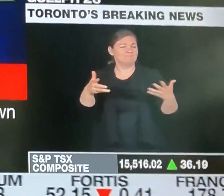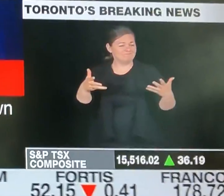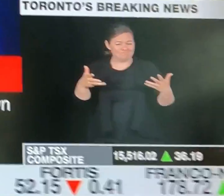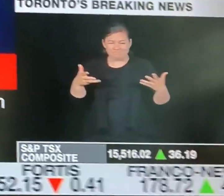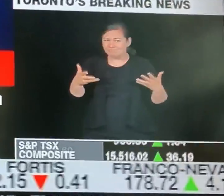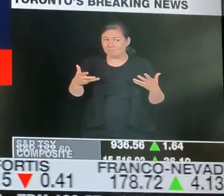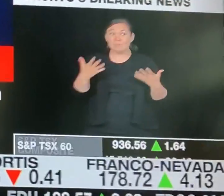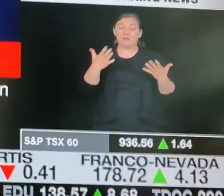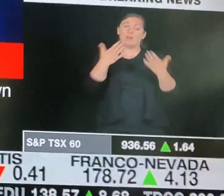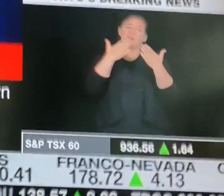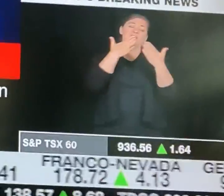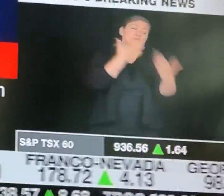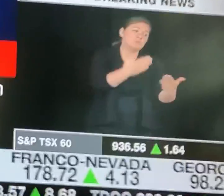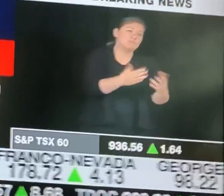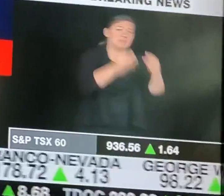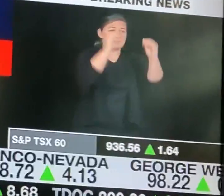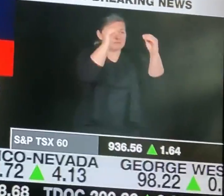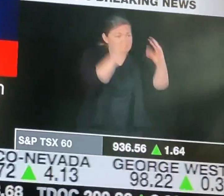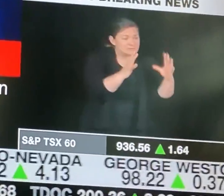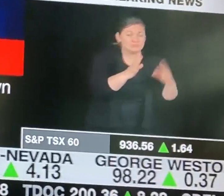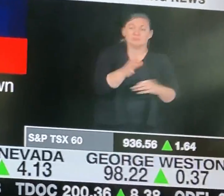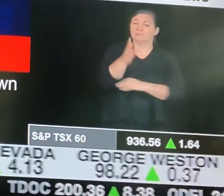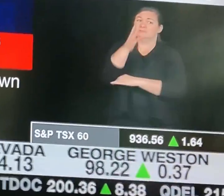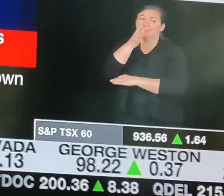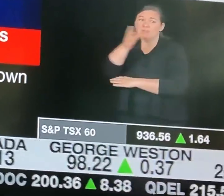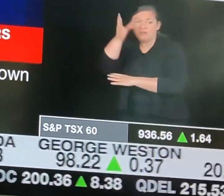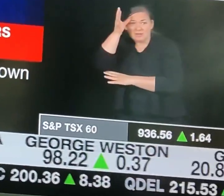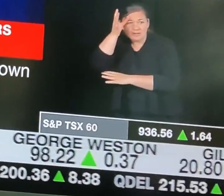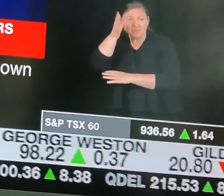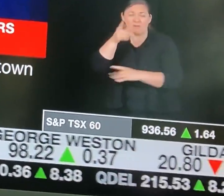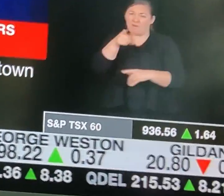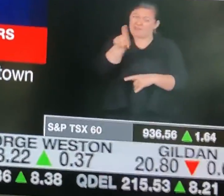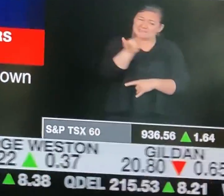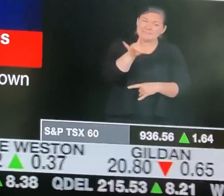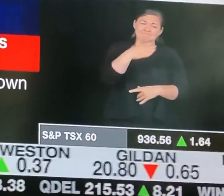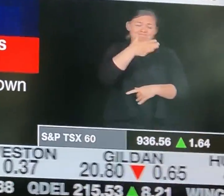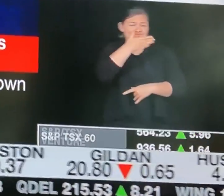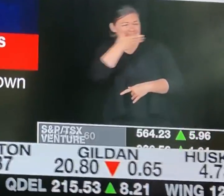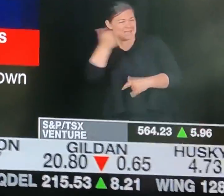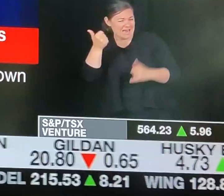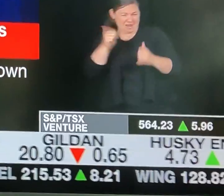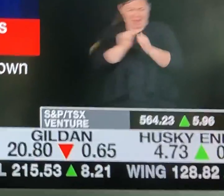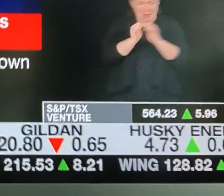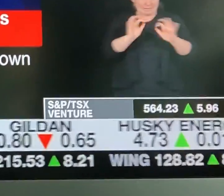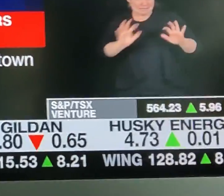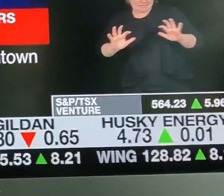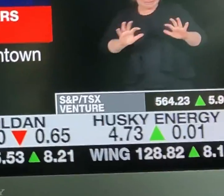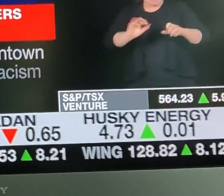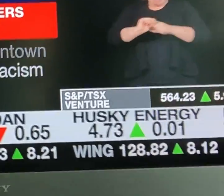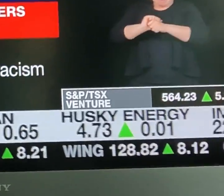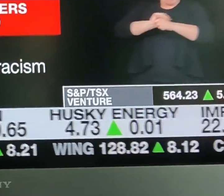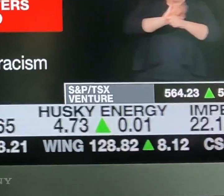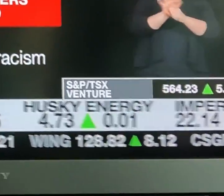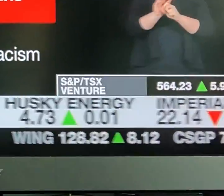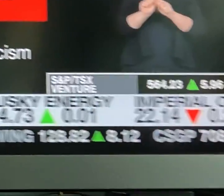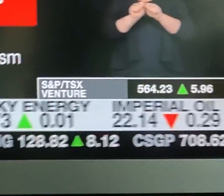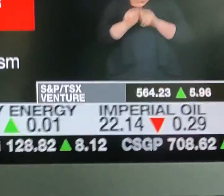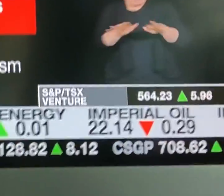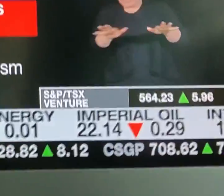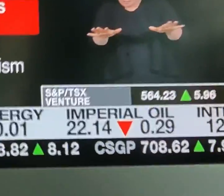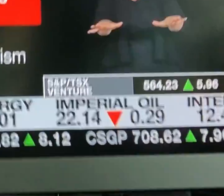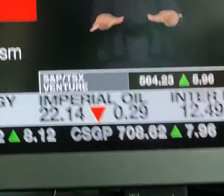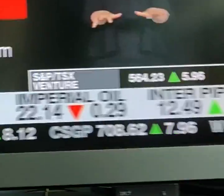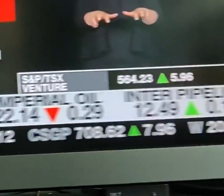approach that matched the reality on the ground in the different areas across the province. And as regions of the province